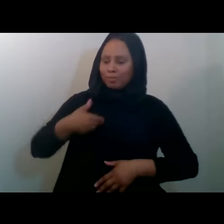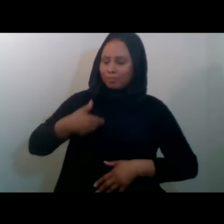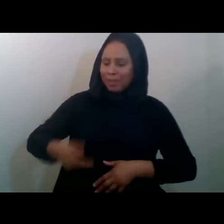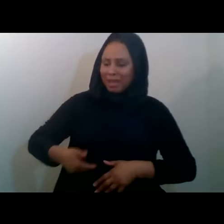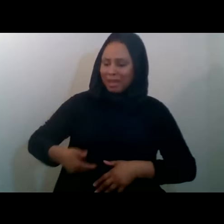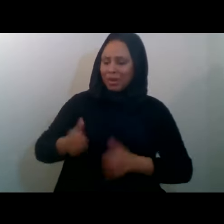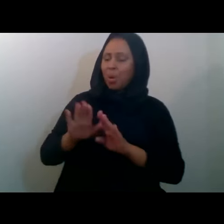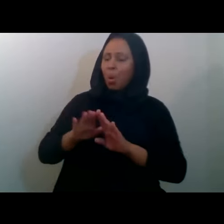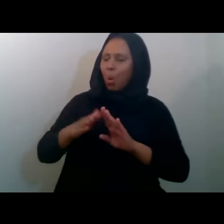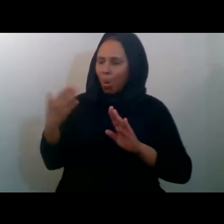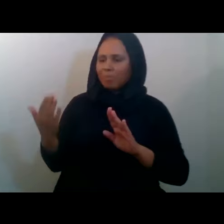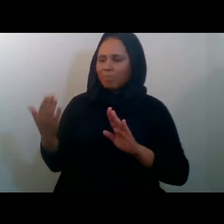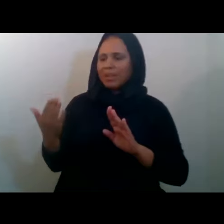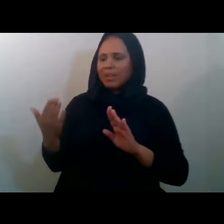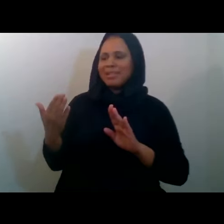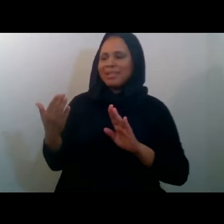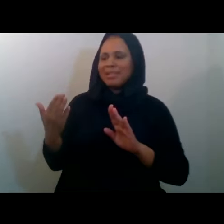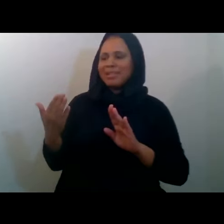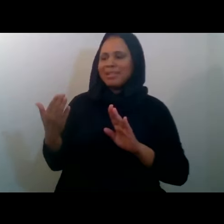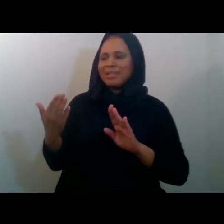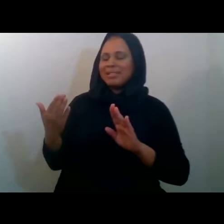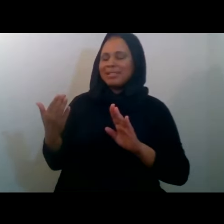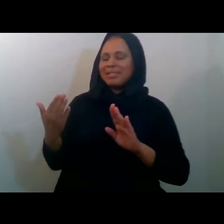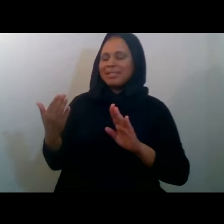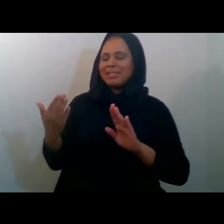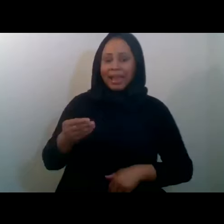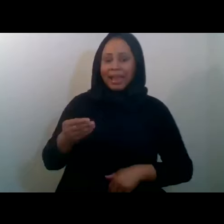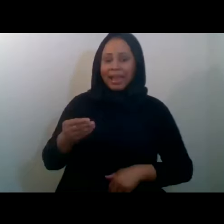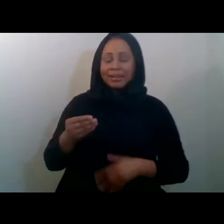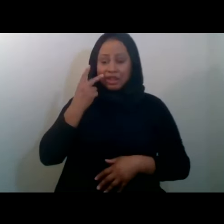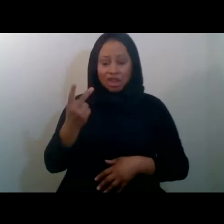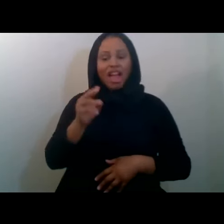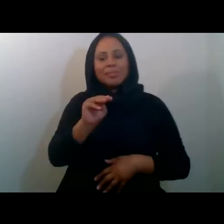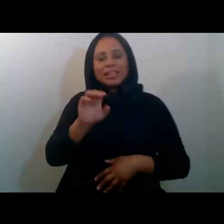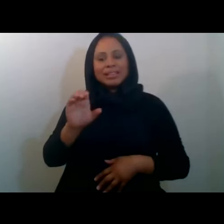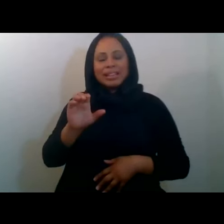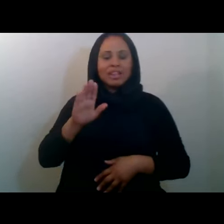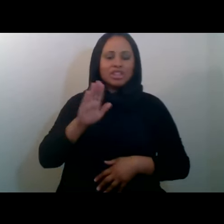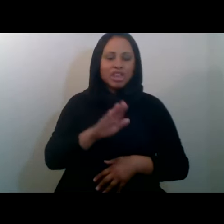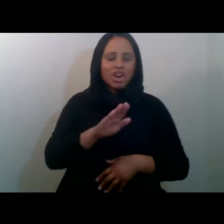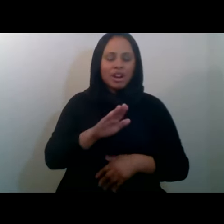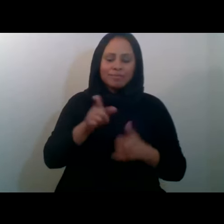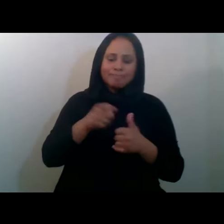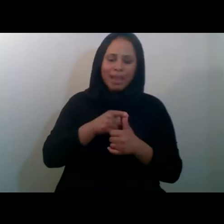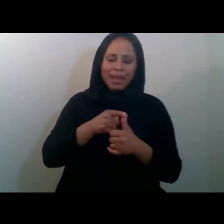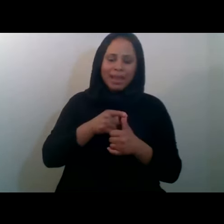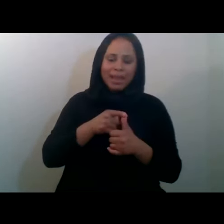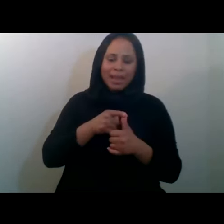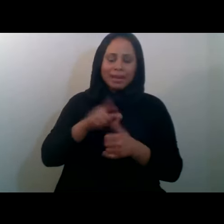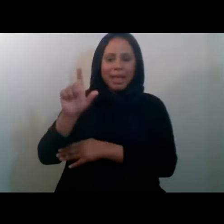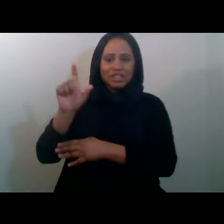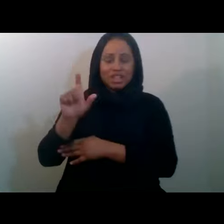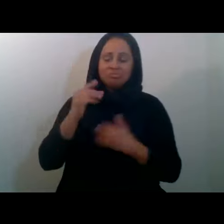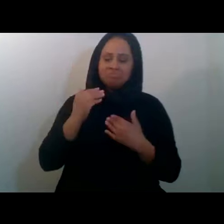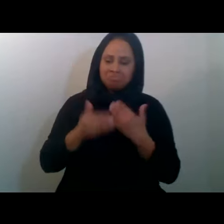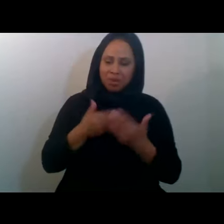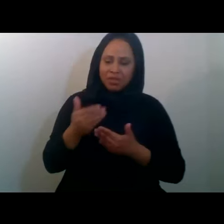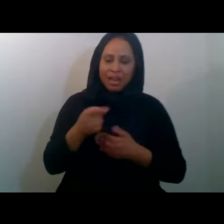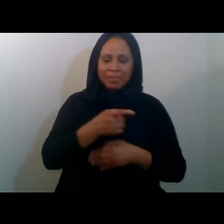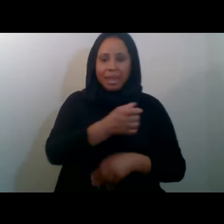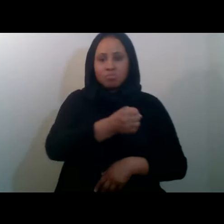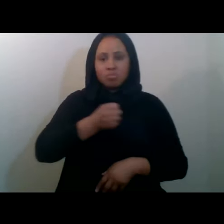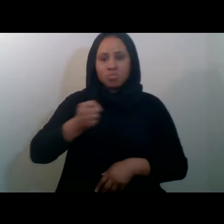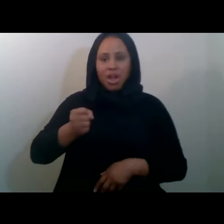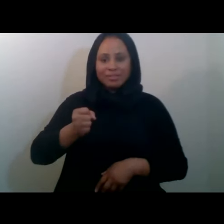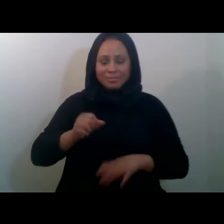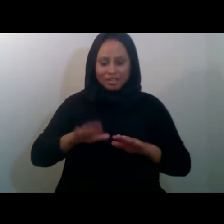MCC as their main masjid. And then over time, they've brought in their children to the masjid. And then now they're